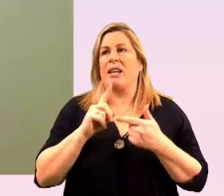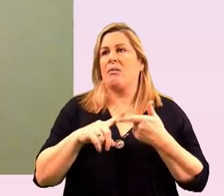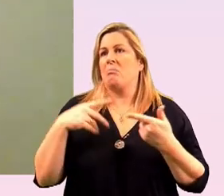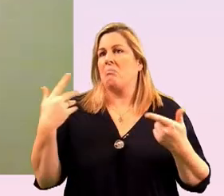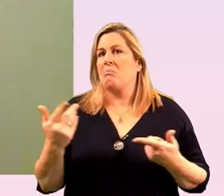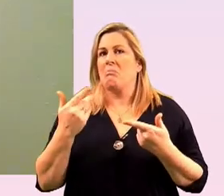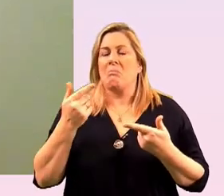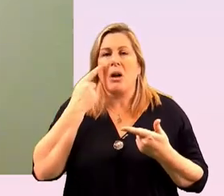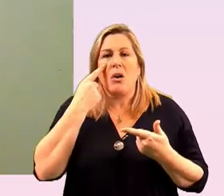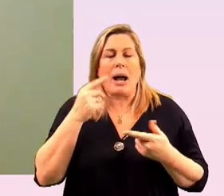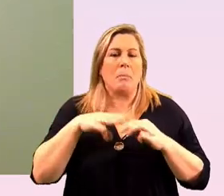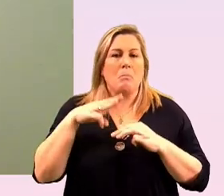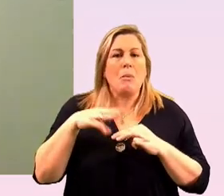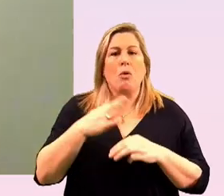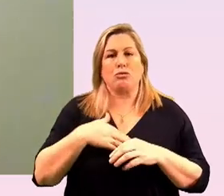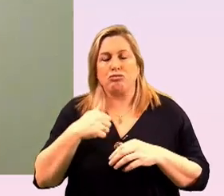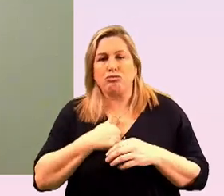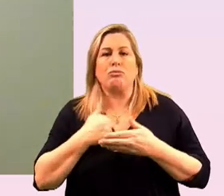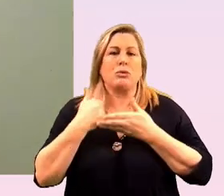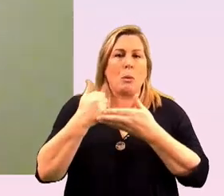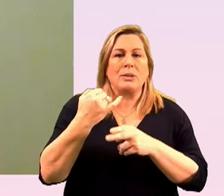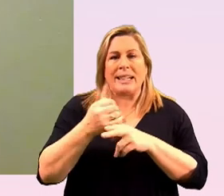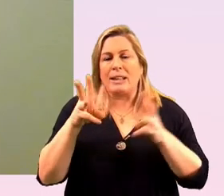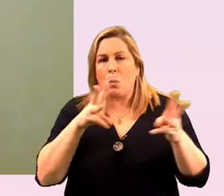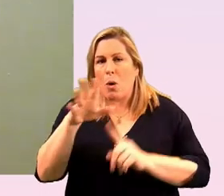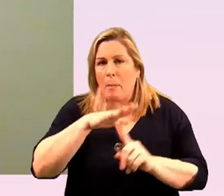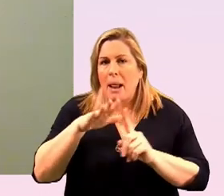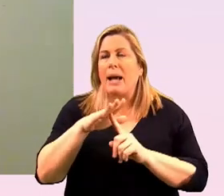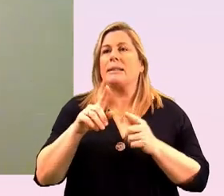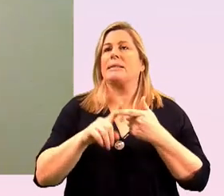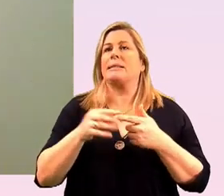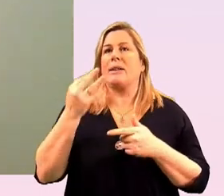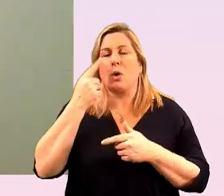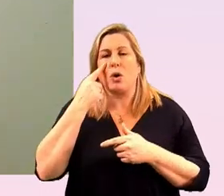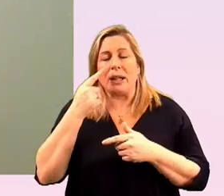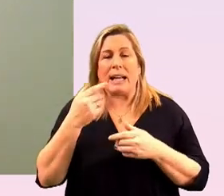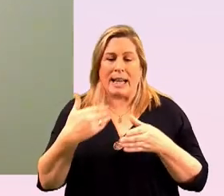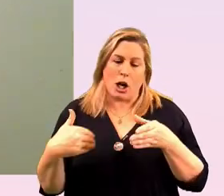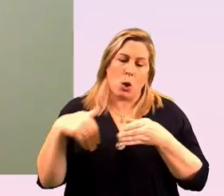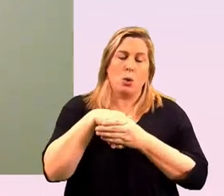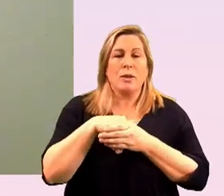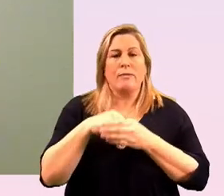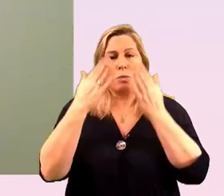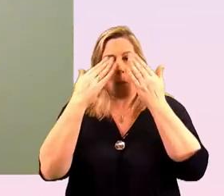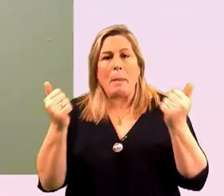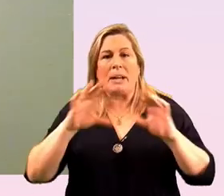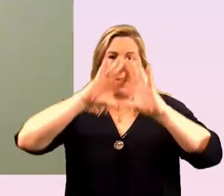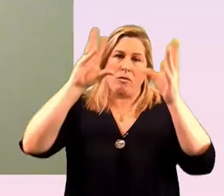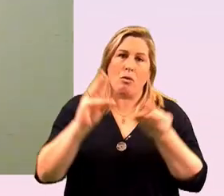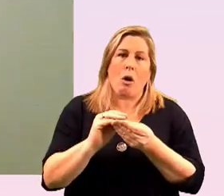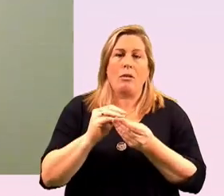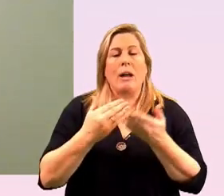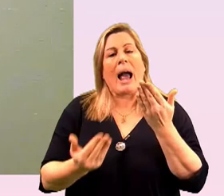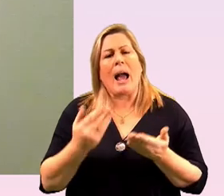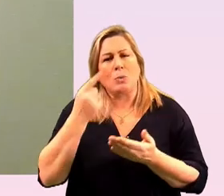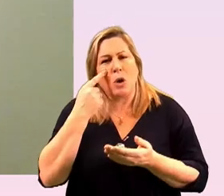looking at more trans supports in the workplace if we're looking at inclusive well-being as a whole so how do we look at our products and our